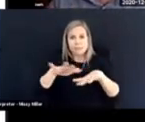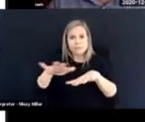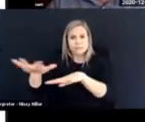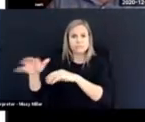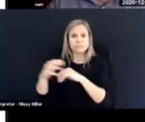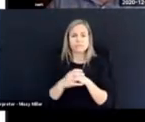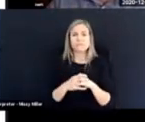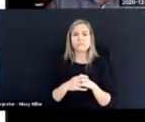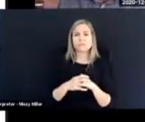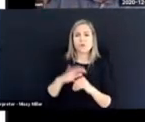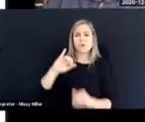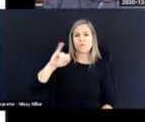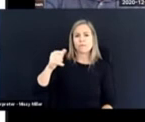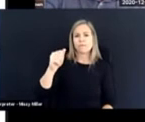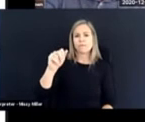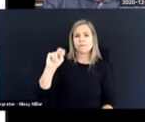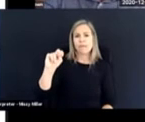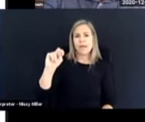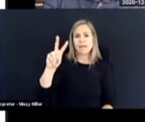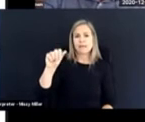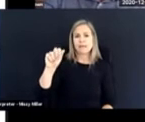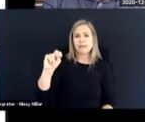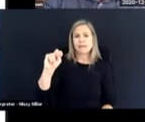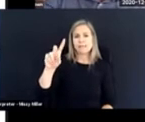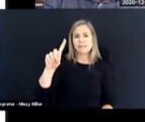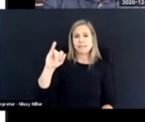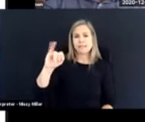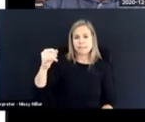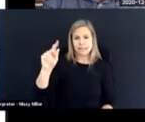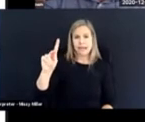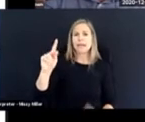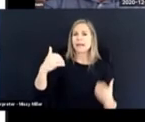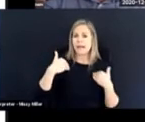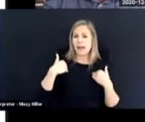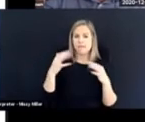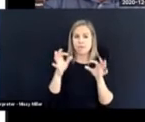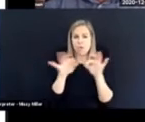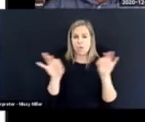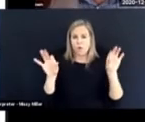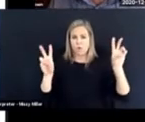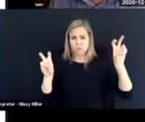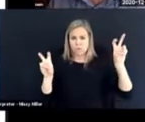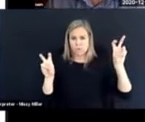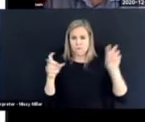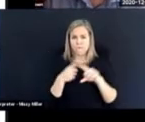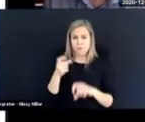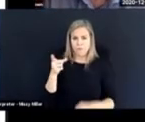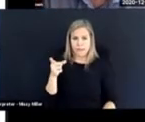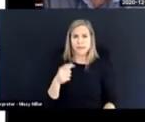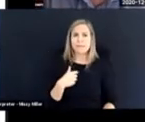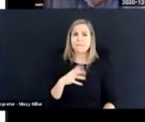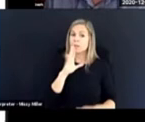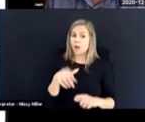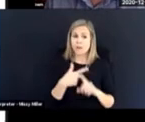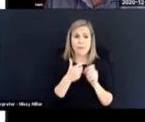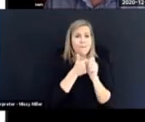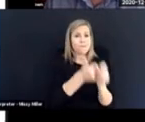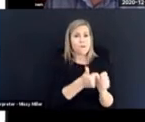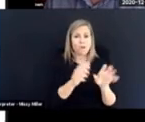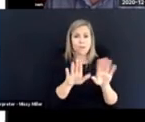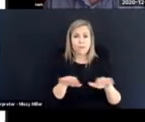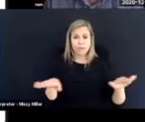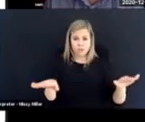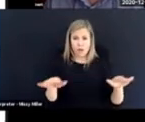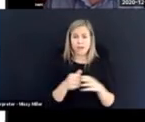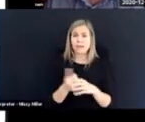from van Dijk. Um, this is the first time in the literature he ever talked about follow the child. It was in England